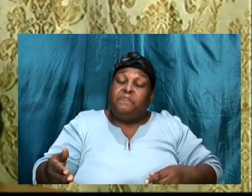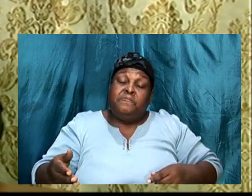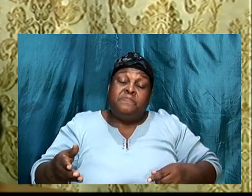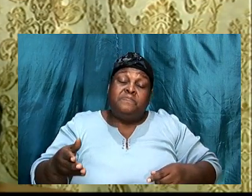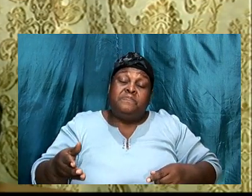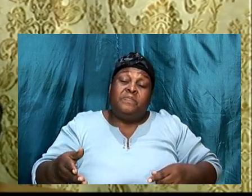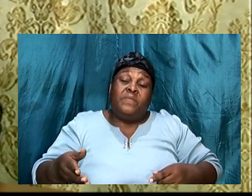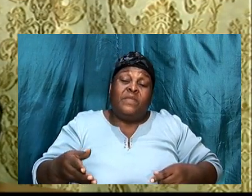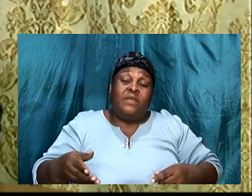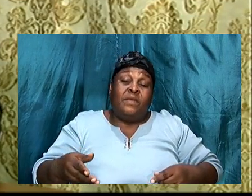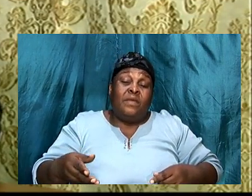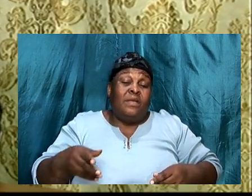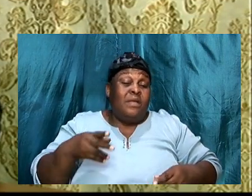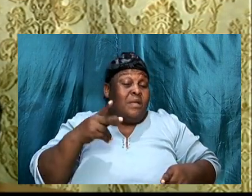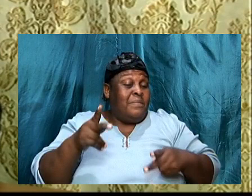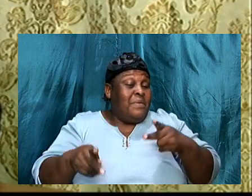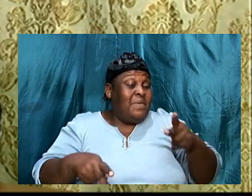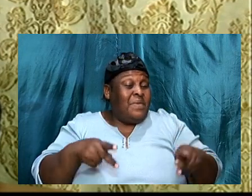but folks,